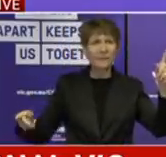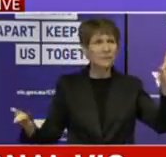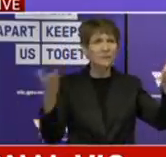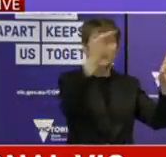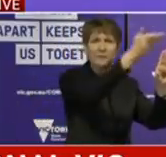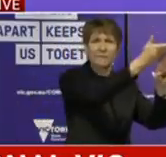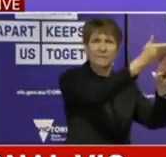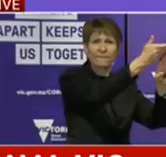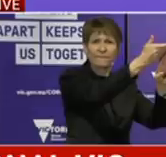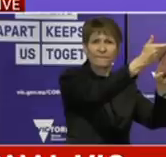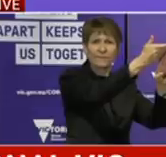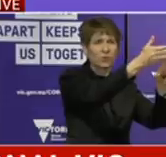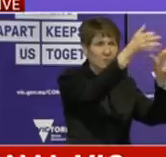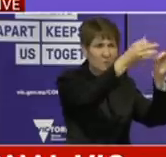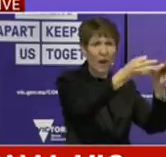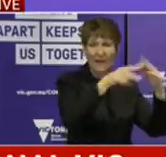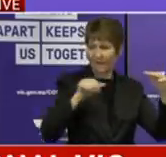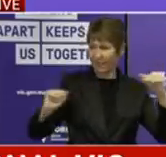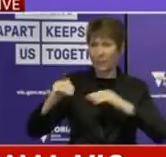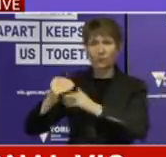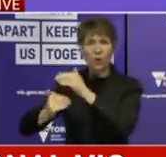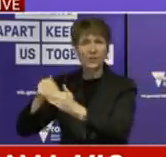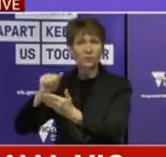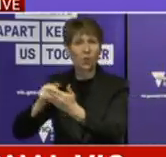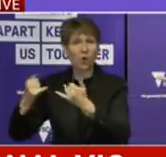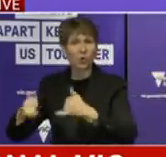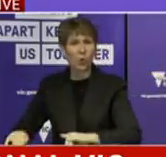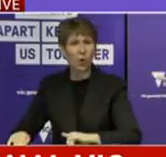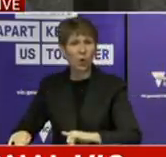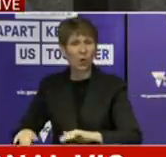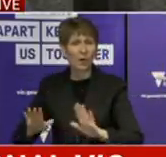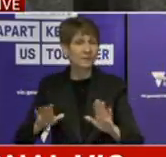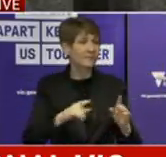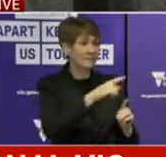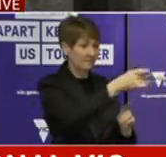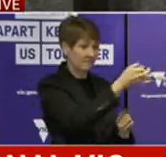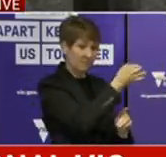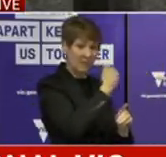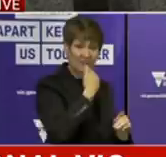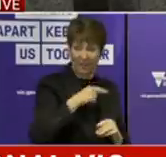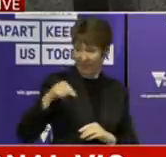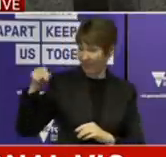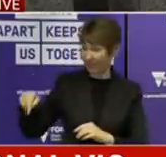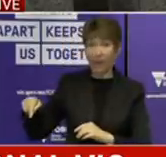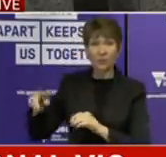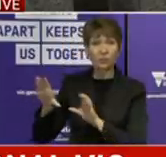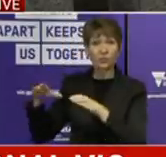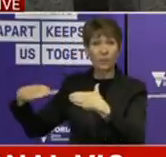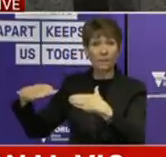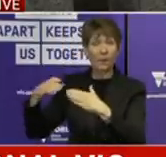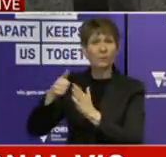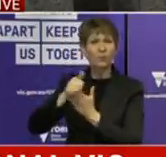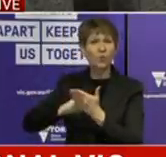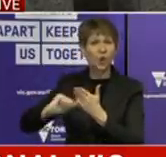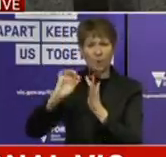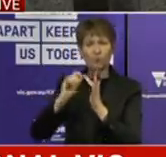processes. They have spent enormous amounts of time... Procurement Board is your watchdog for how public money is spent, and it's